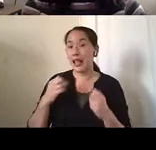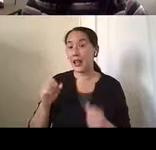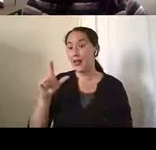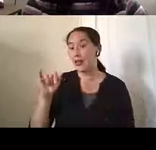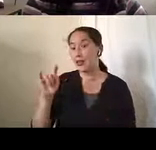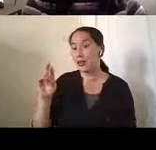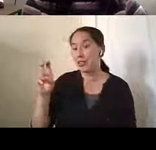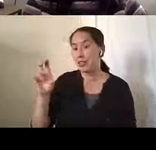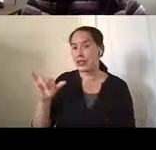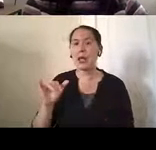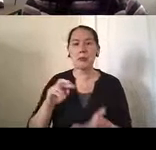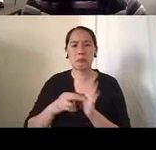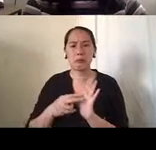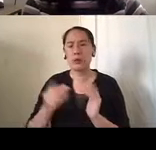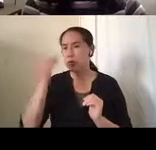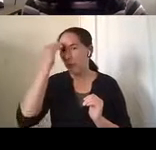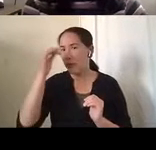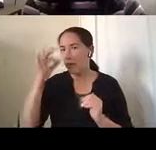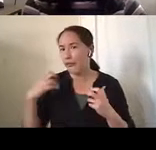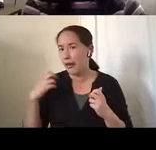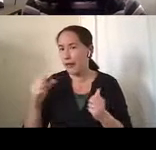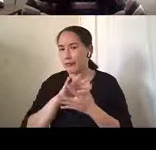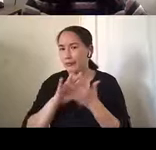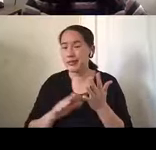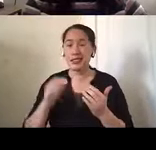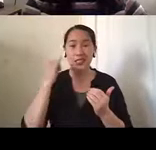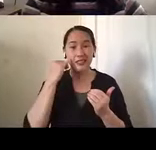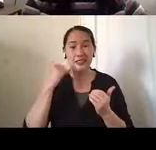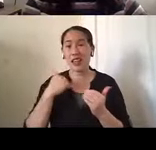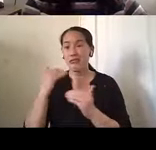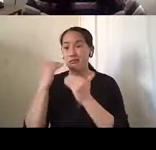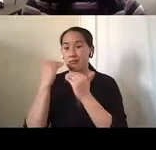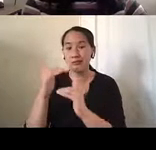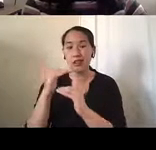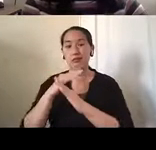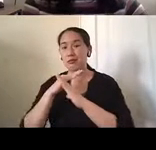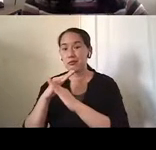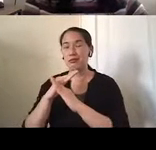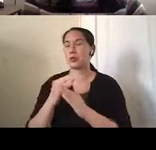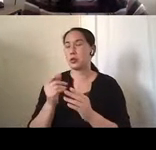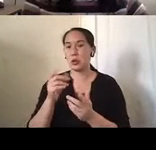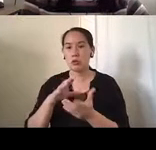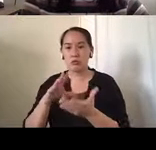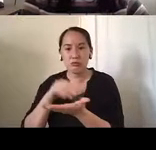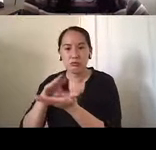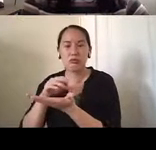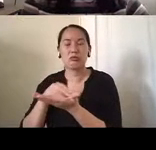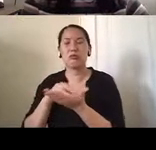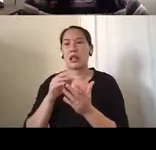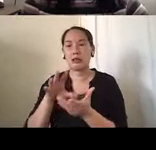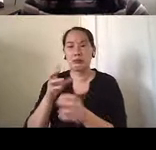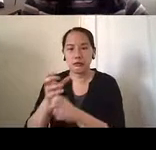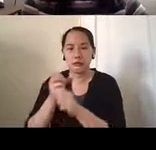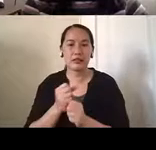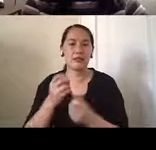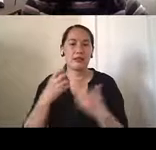literacy to see if there are any factors or barriers to obtaining, processing and understanding health information in